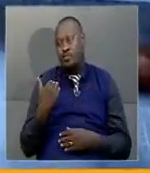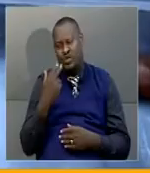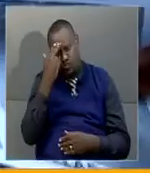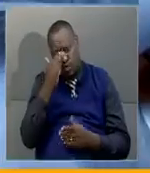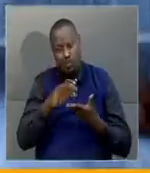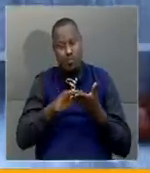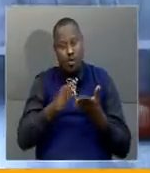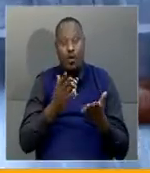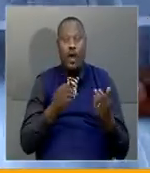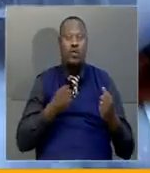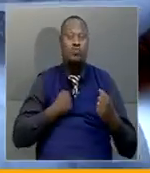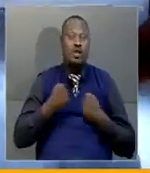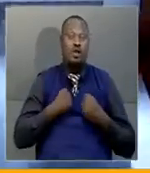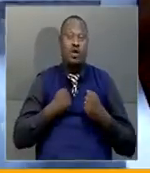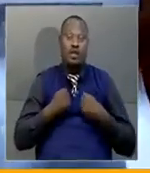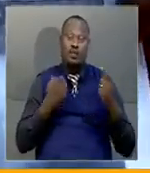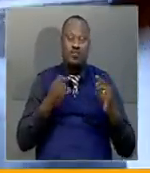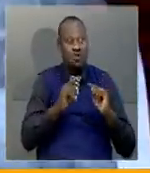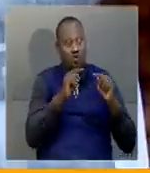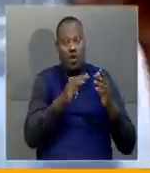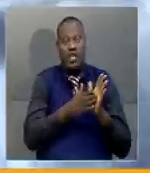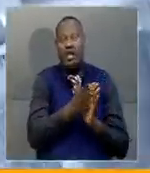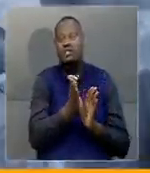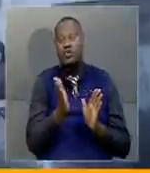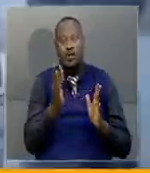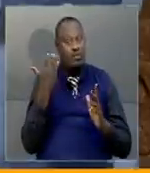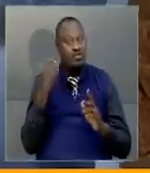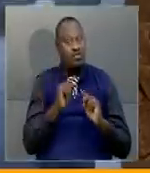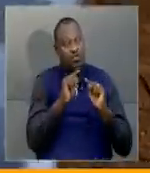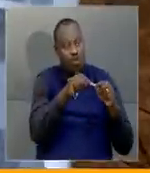most of whom of Rwandese descent, are returning from Nakasongola on tour.